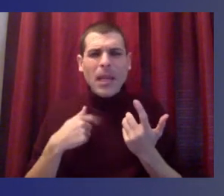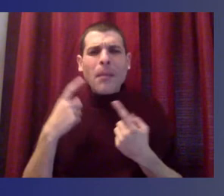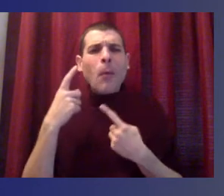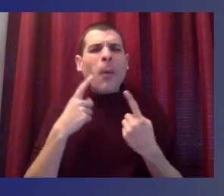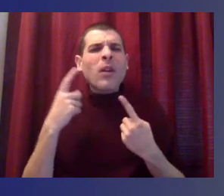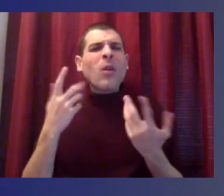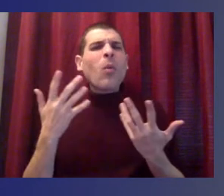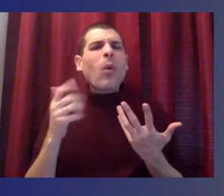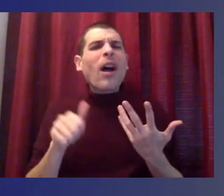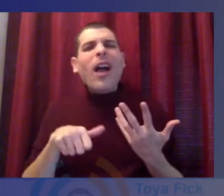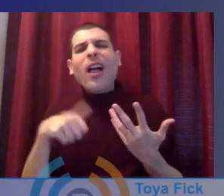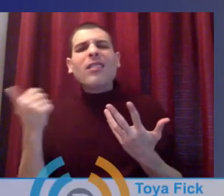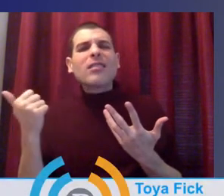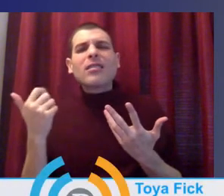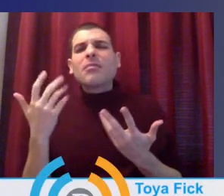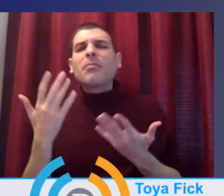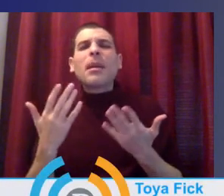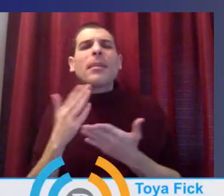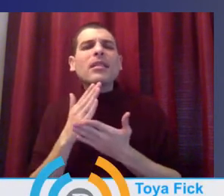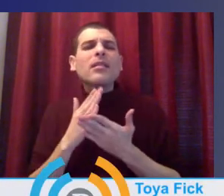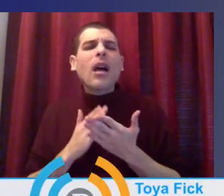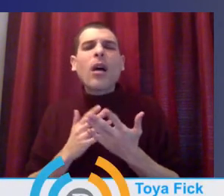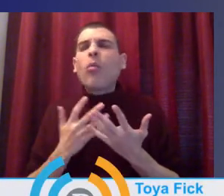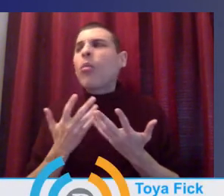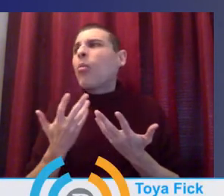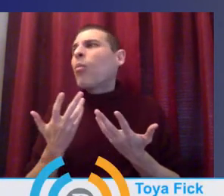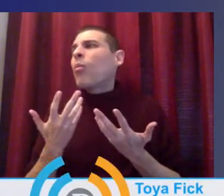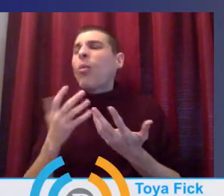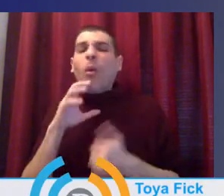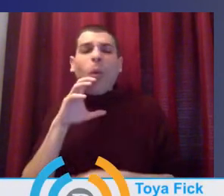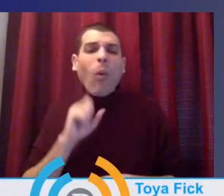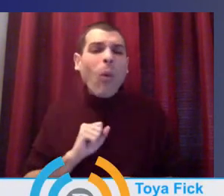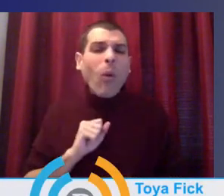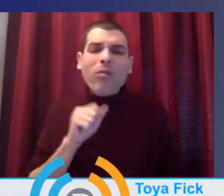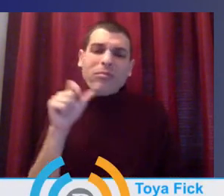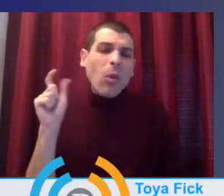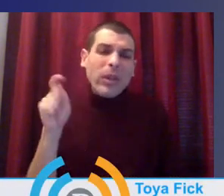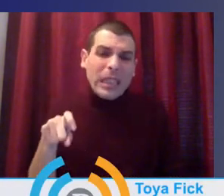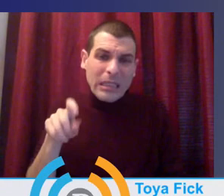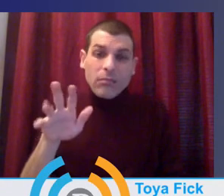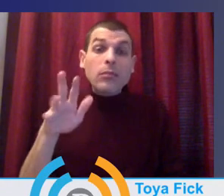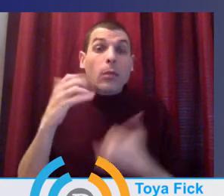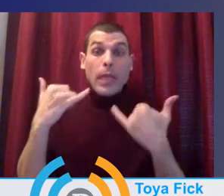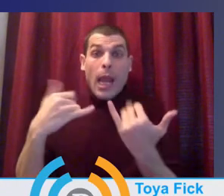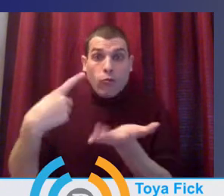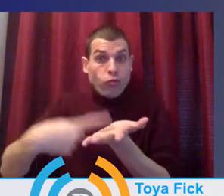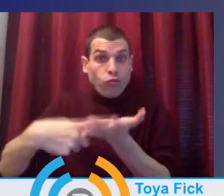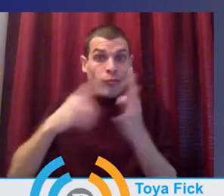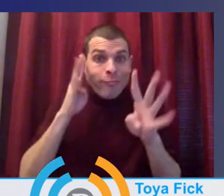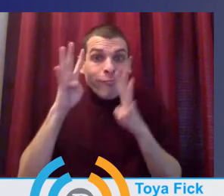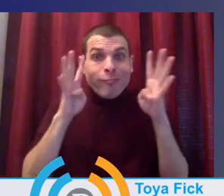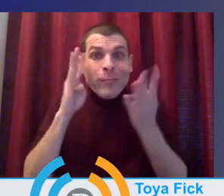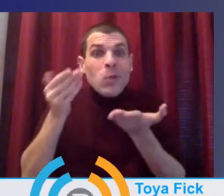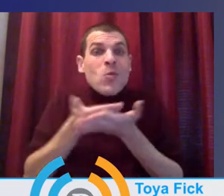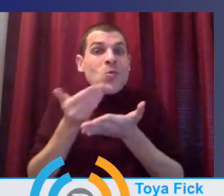room floor. If we were rebuilding this system again, what would we leave and what would we do without? Let's start